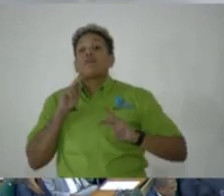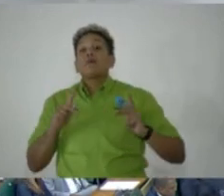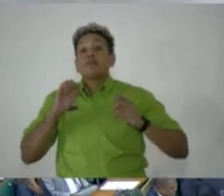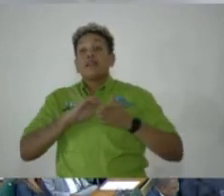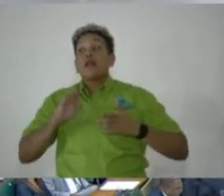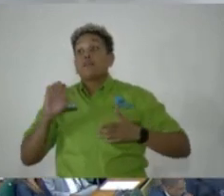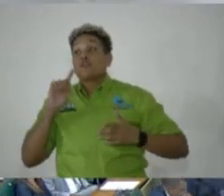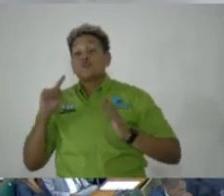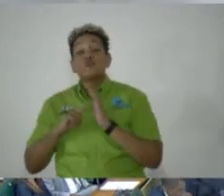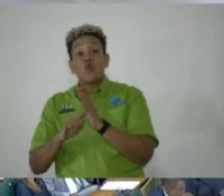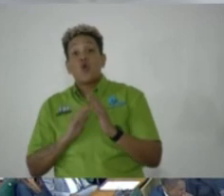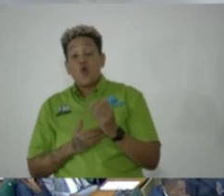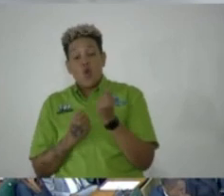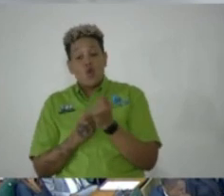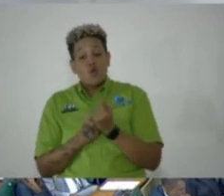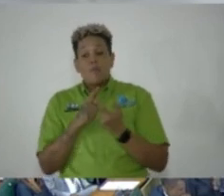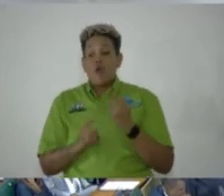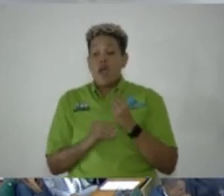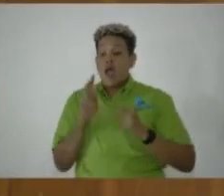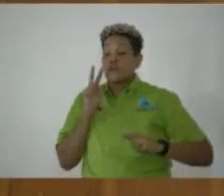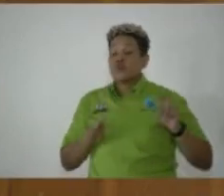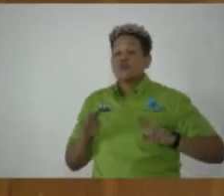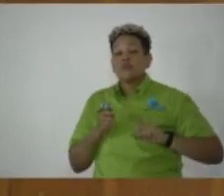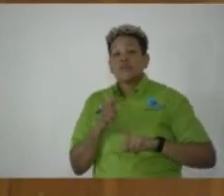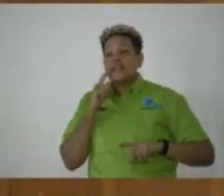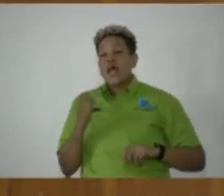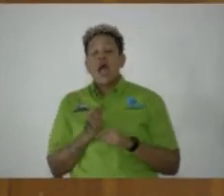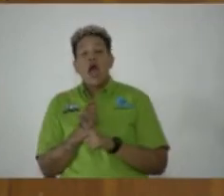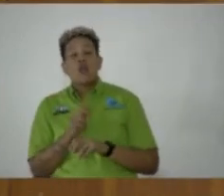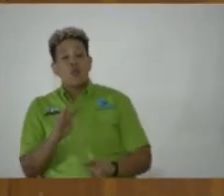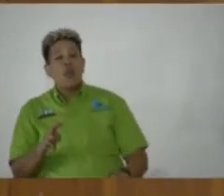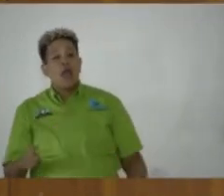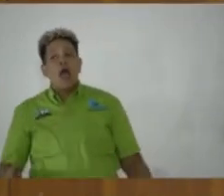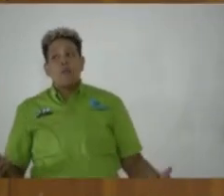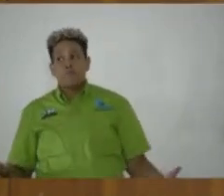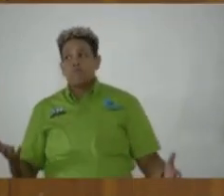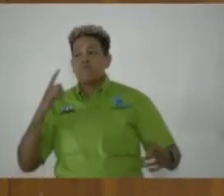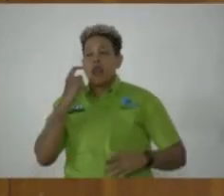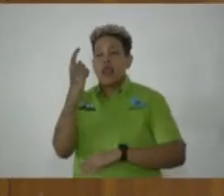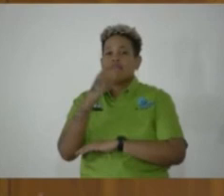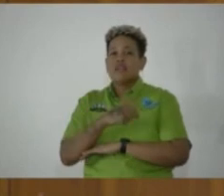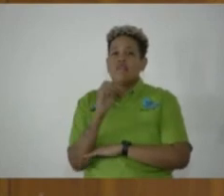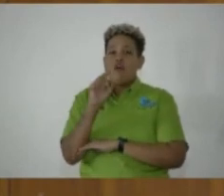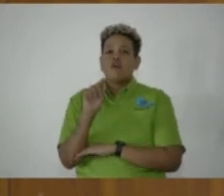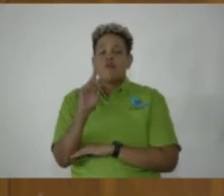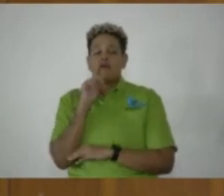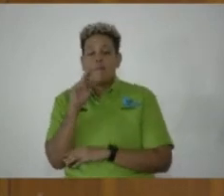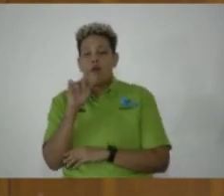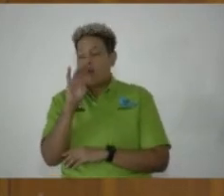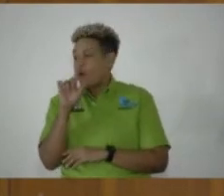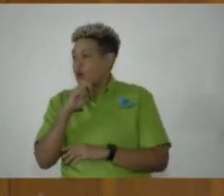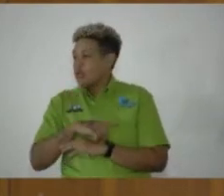Eastern to show our support and to observe annually the 11th day of October as Paul Bogle Day.